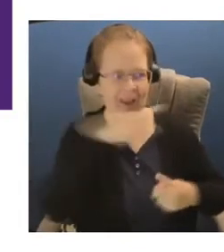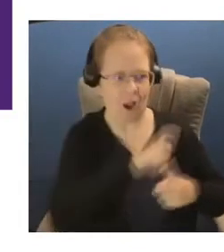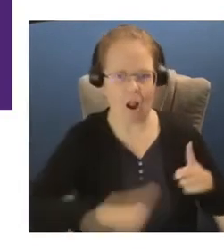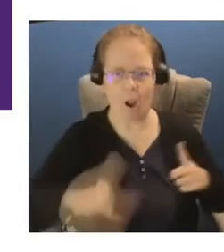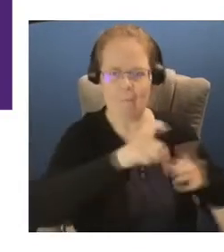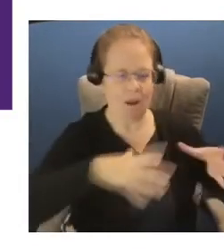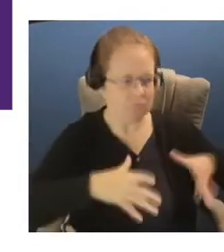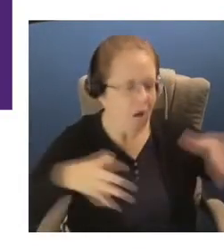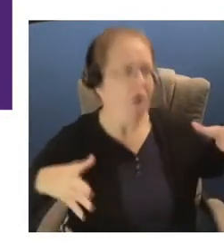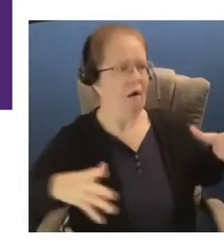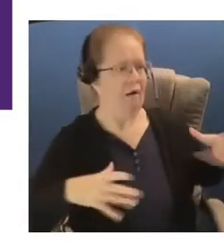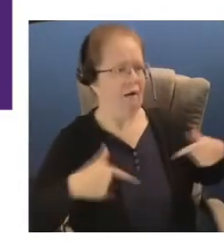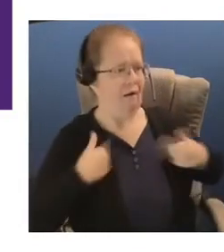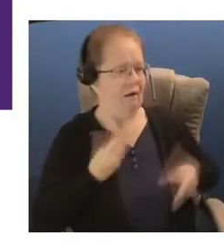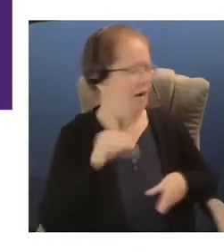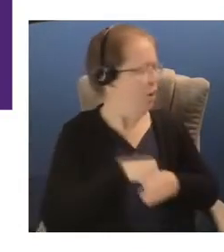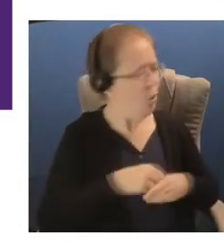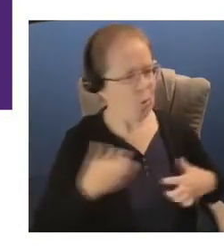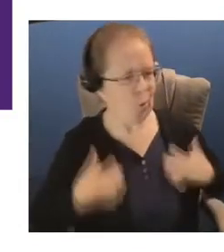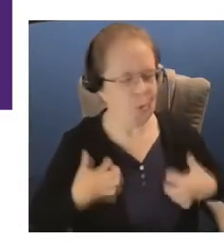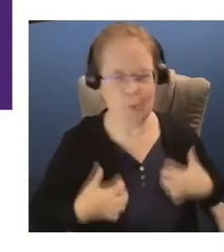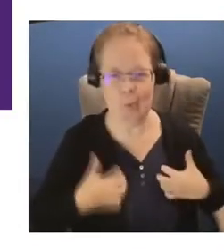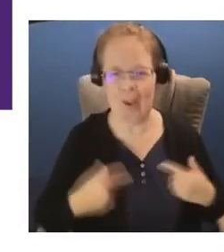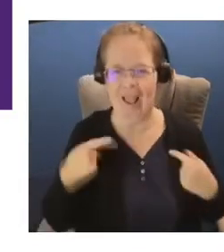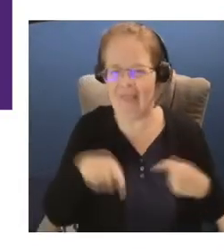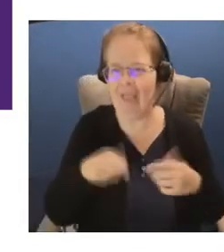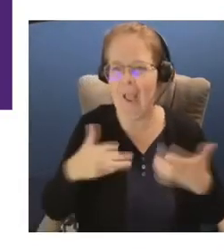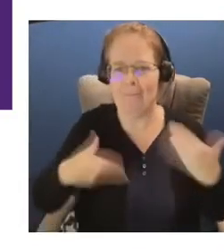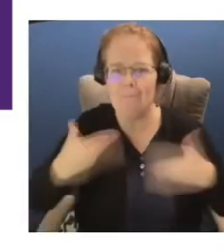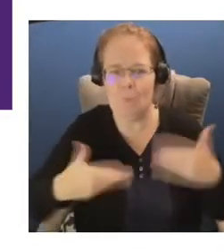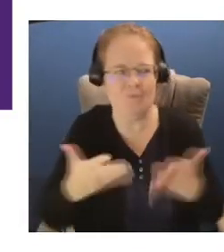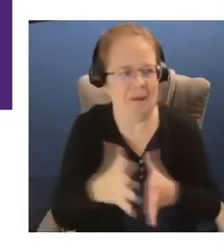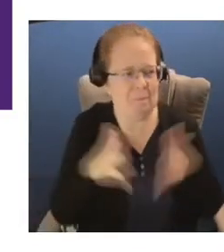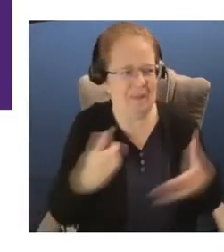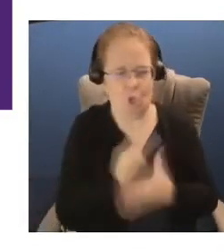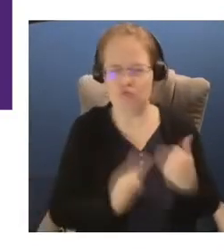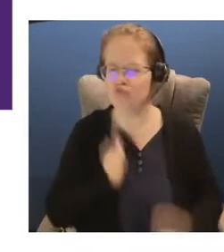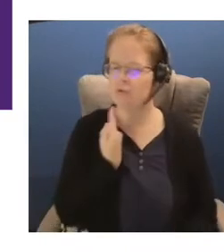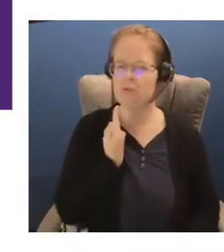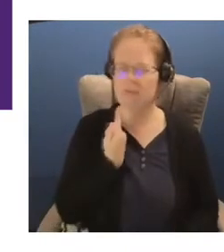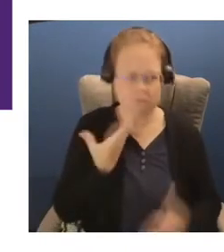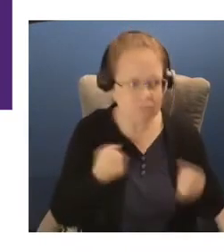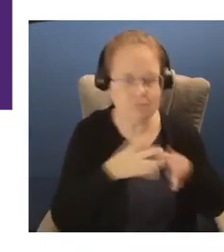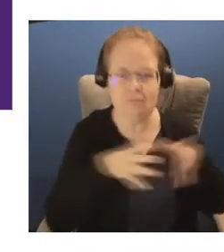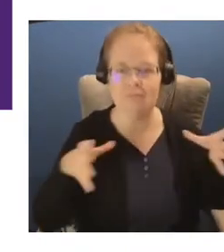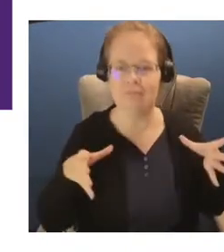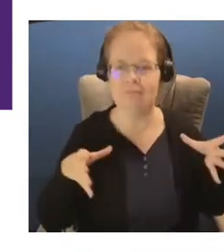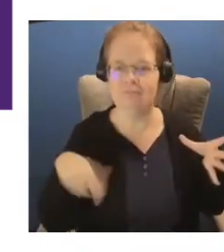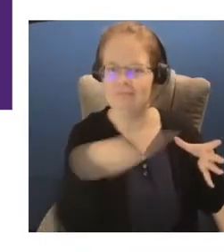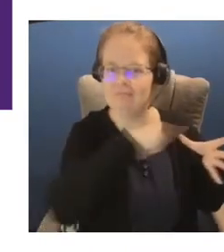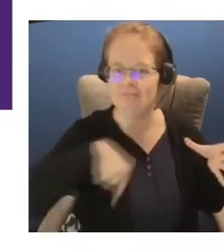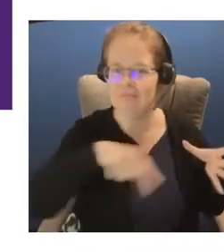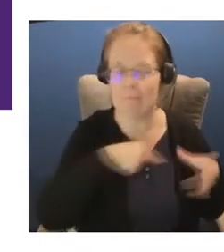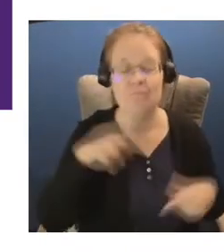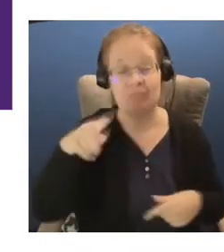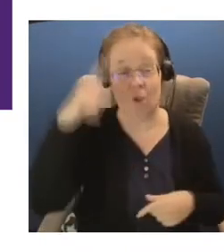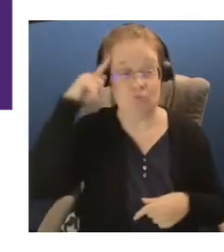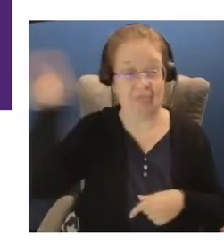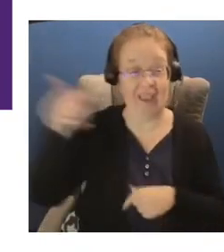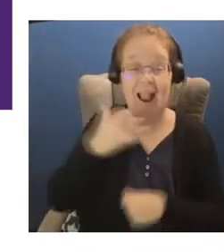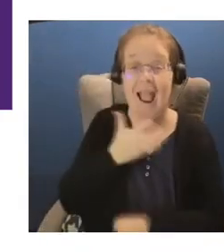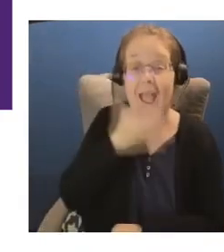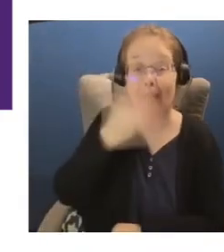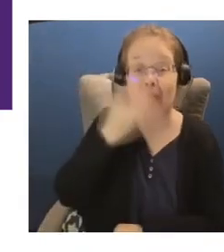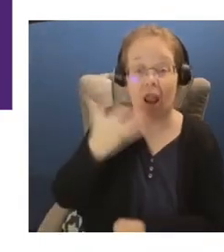something greater than yourself, to move mountains bigger than yourself. And actually, I would say, you know, to draw it back to the world's most valuable company, Apple, a lot of